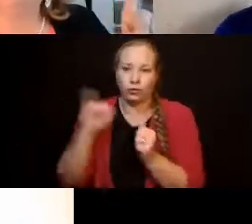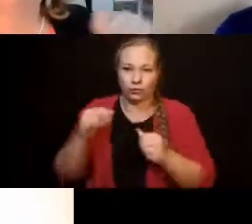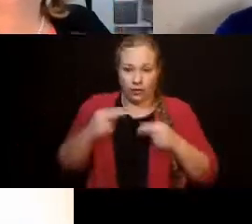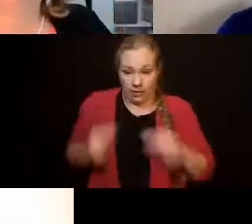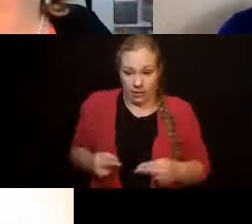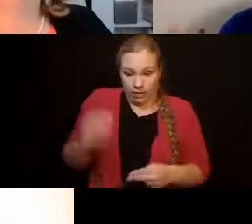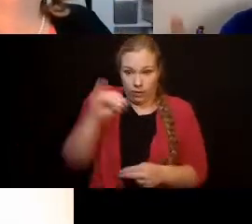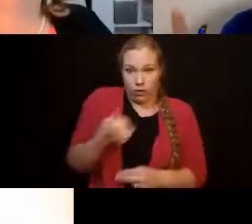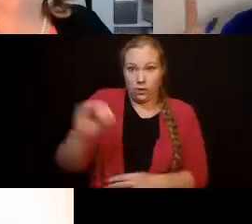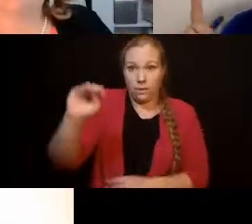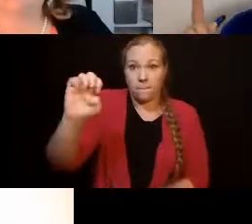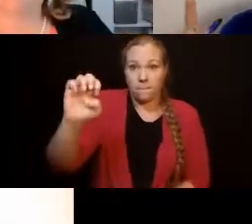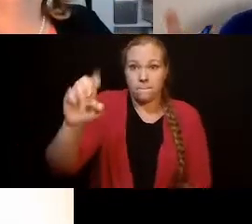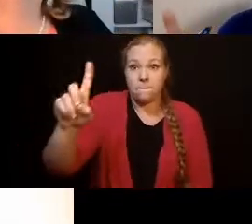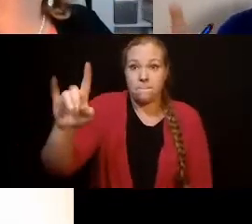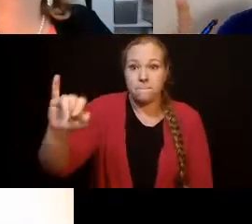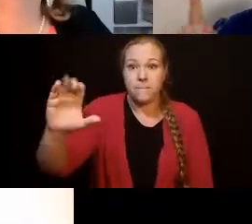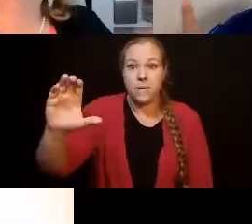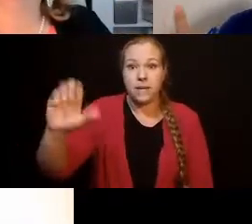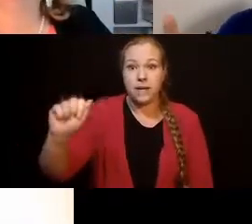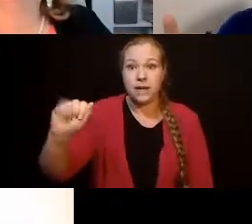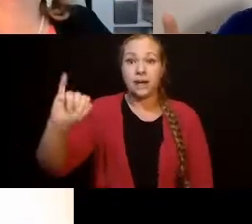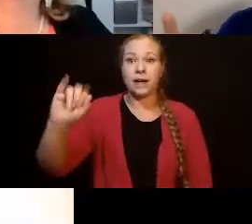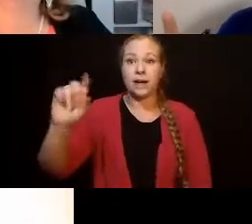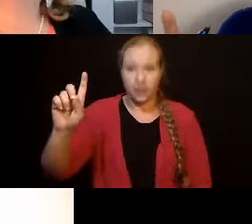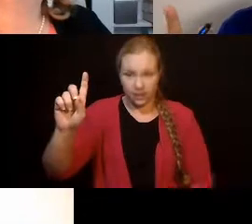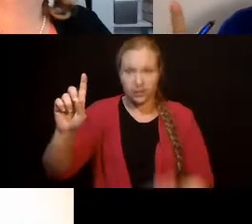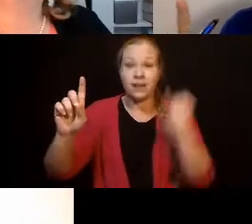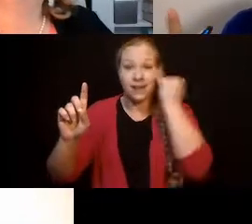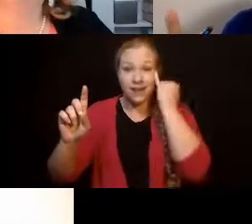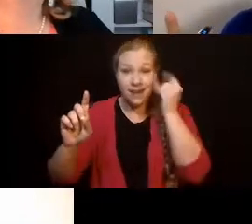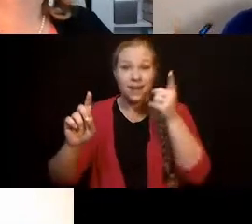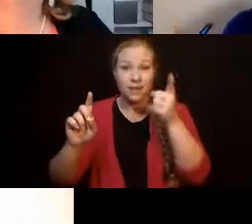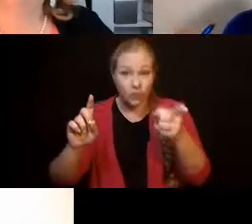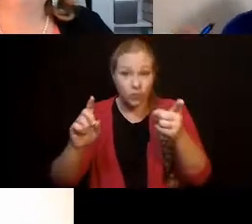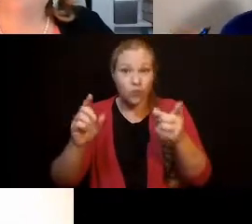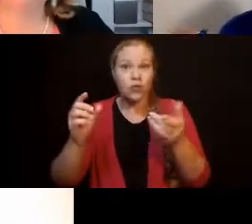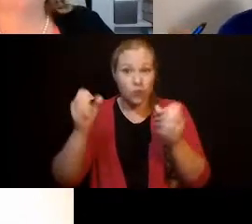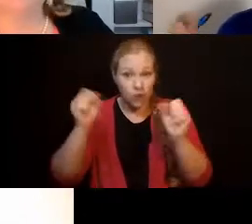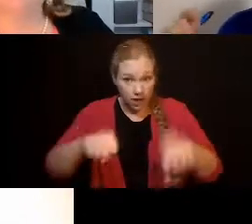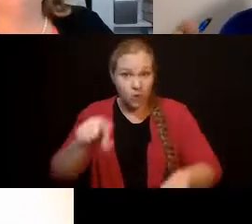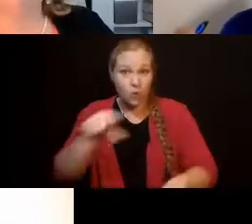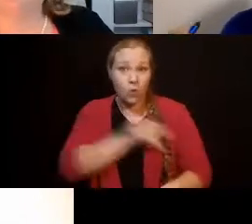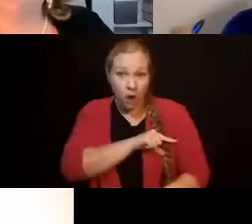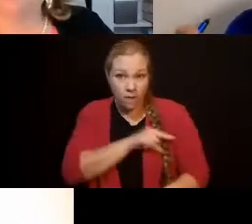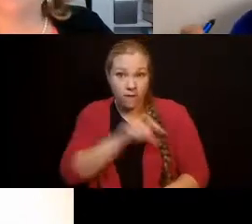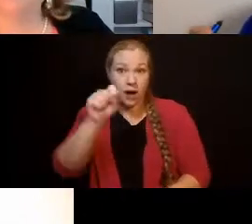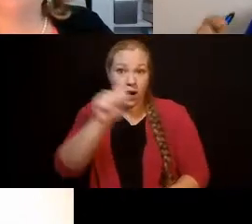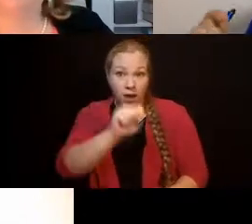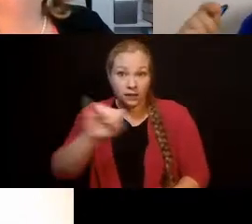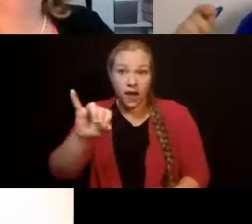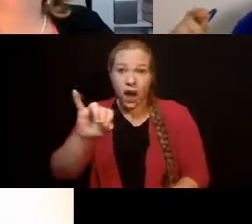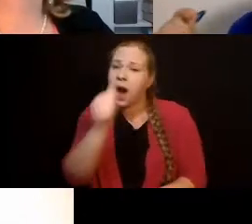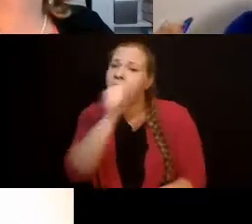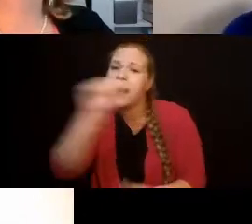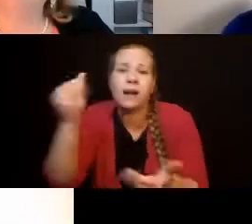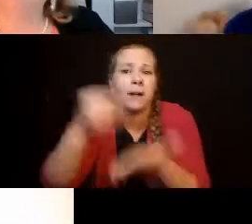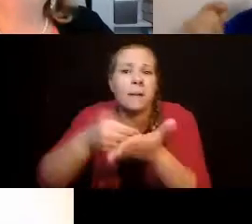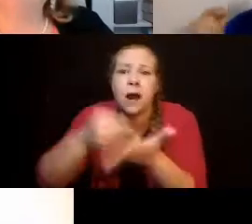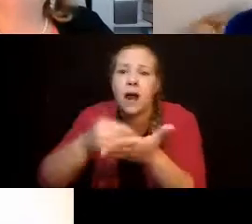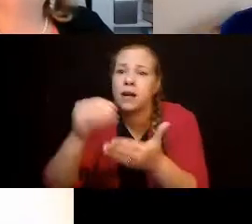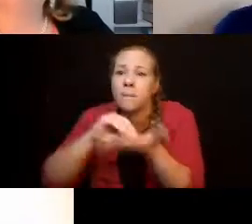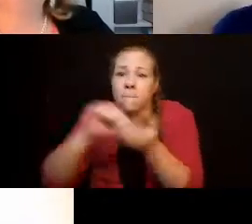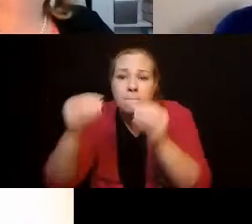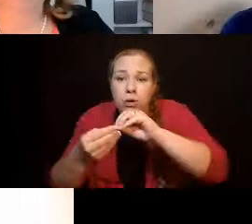of SSI, your son or daughter is going to get Medicaid. And that's really important because